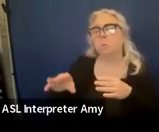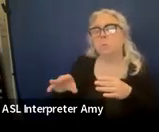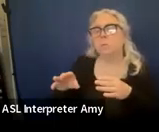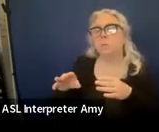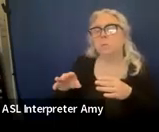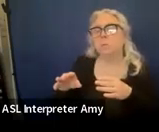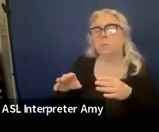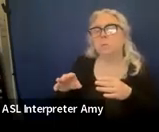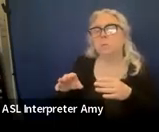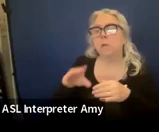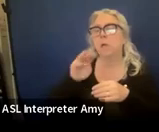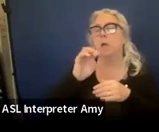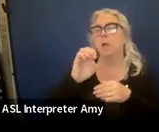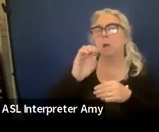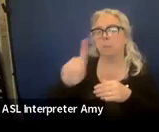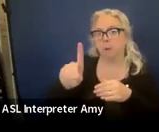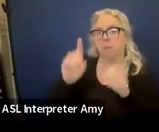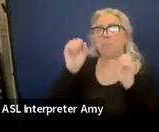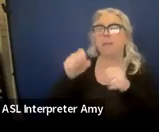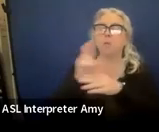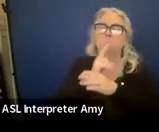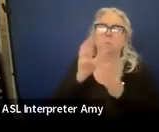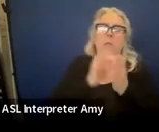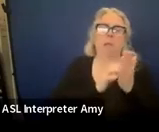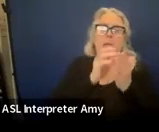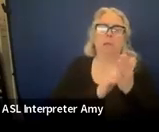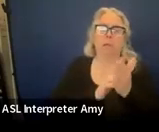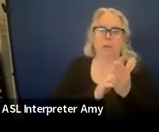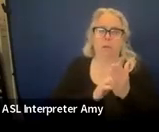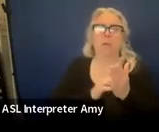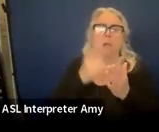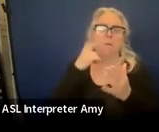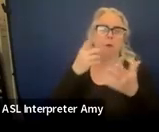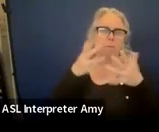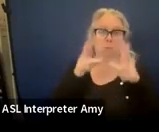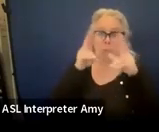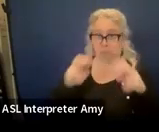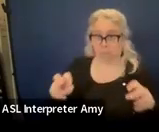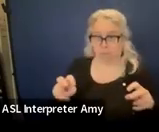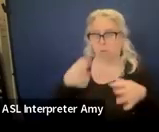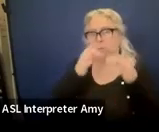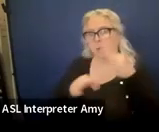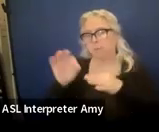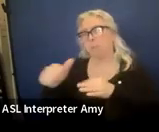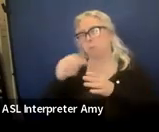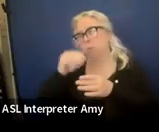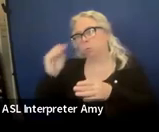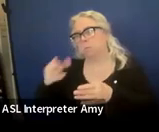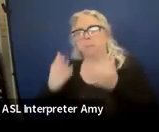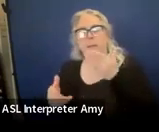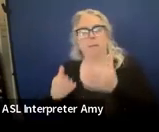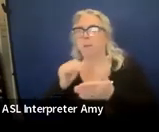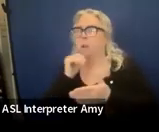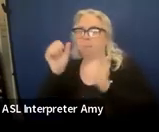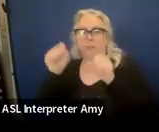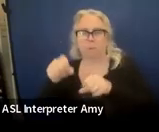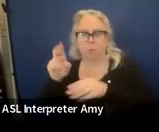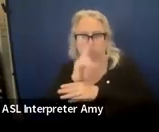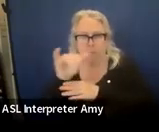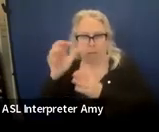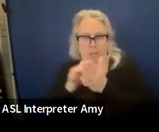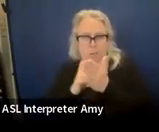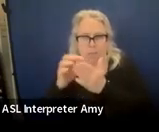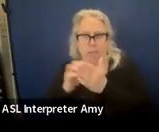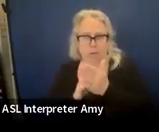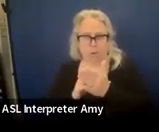a modification is that they can use a calculator to complete an assessment versus other students that may not be able to use that calculator